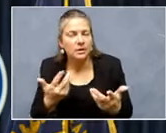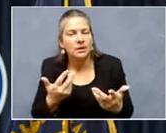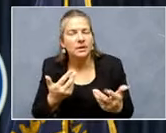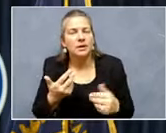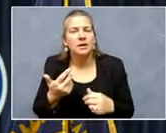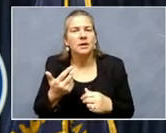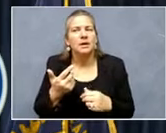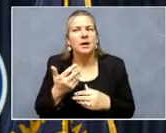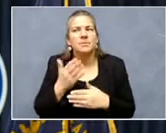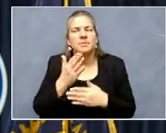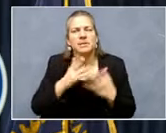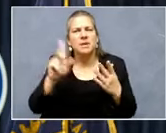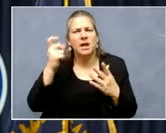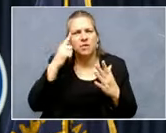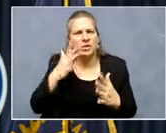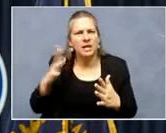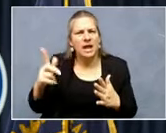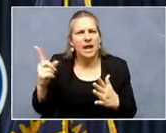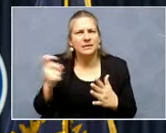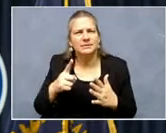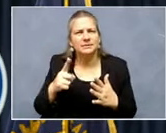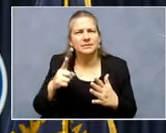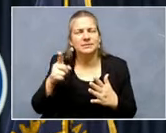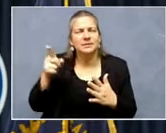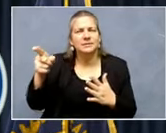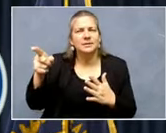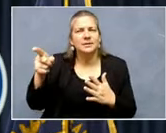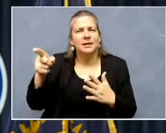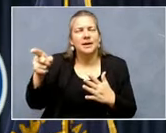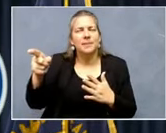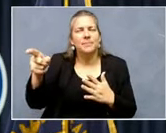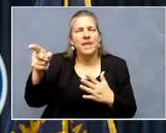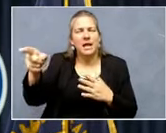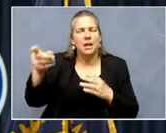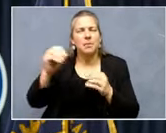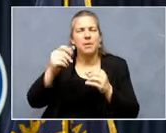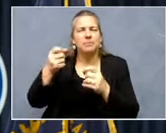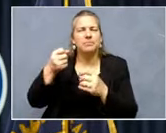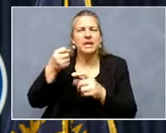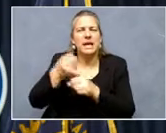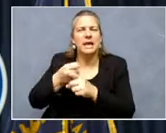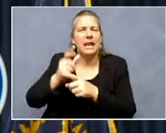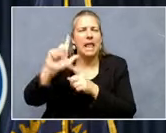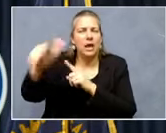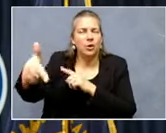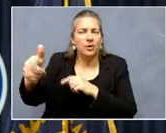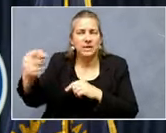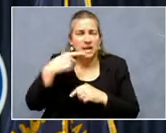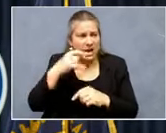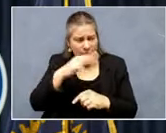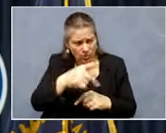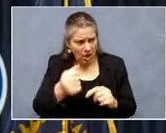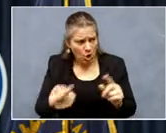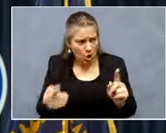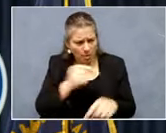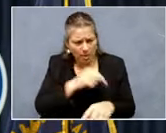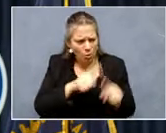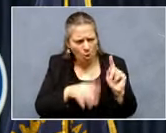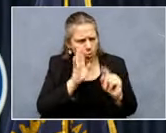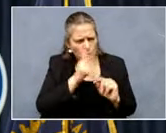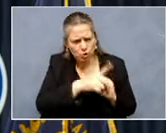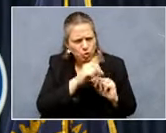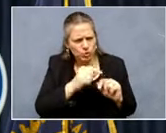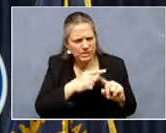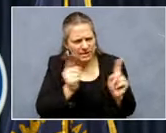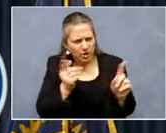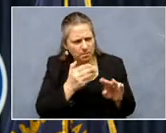some, some governors that got hit a little bit later, uh, than we did that if you could go back in time, what would you, what would you do before